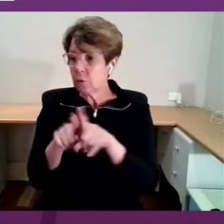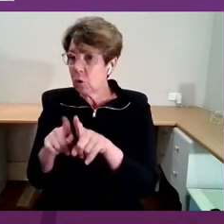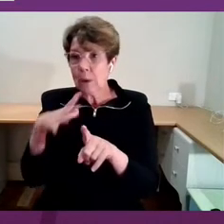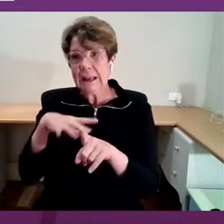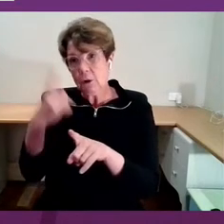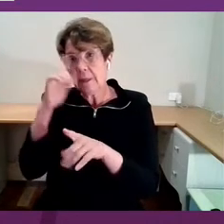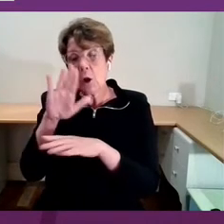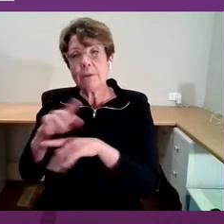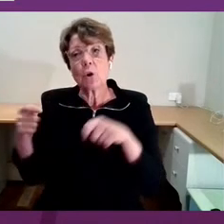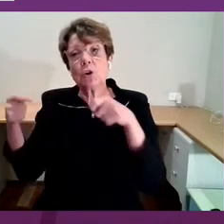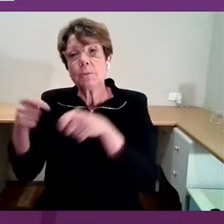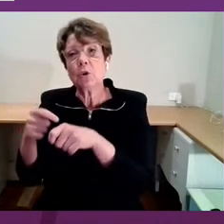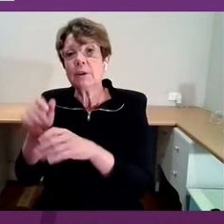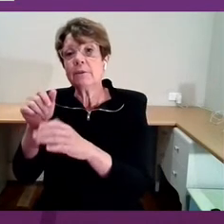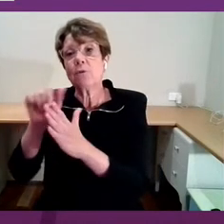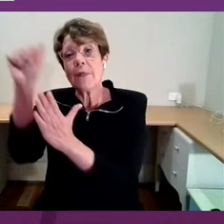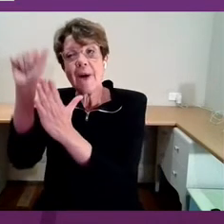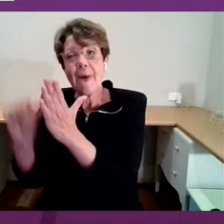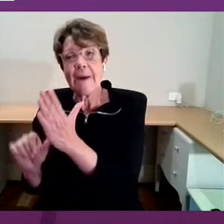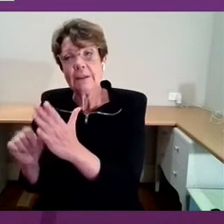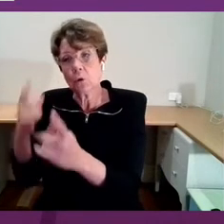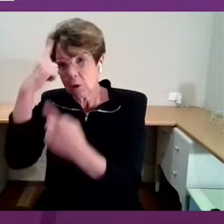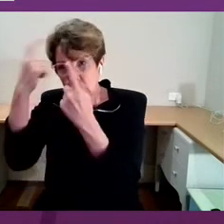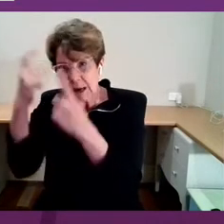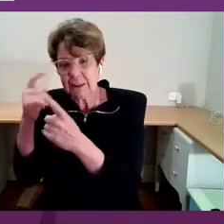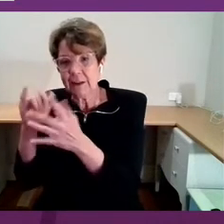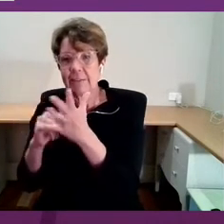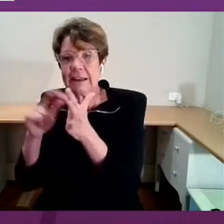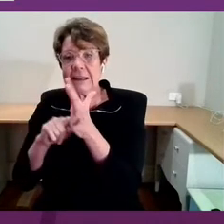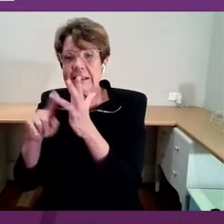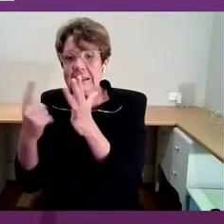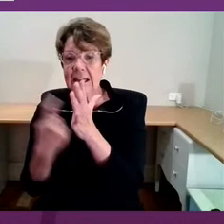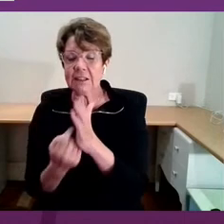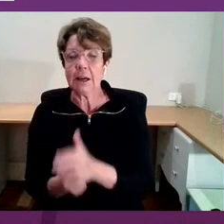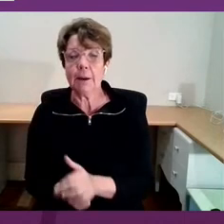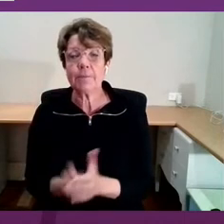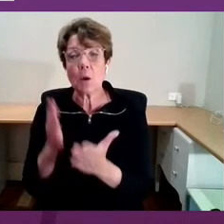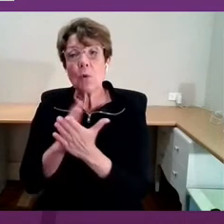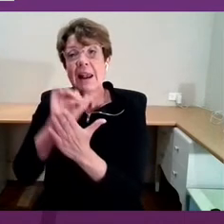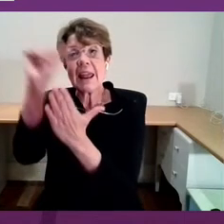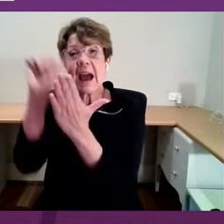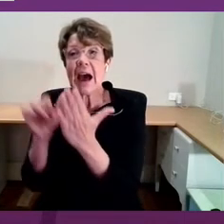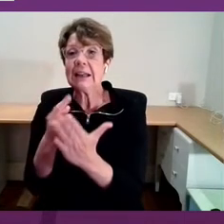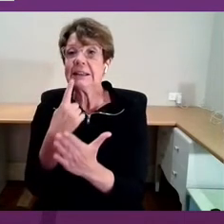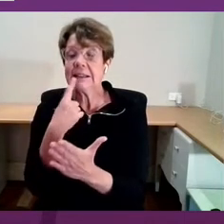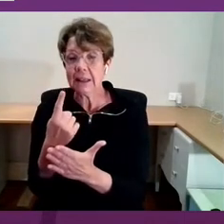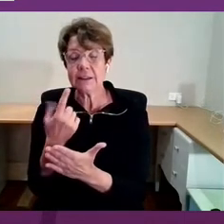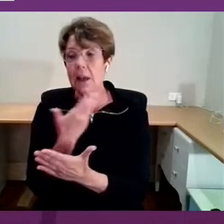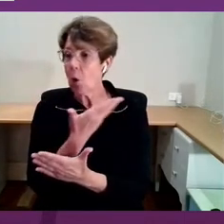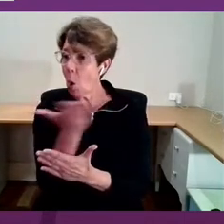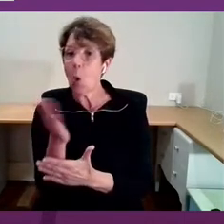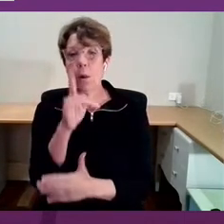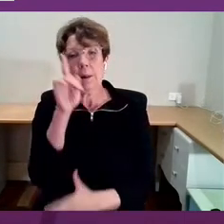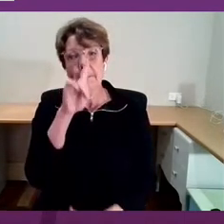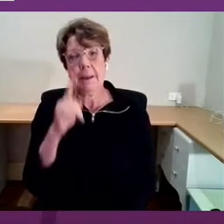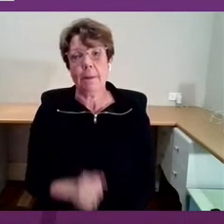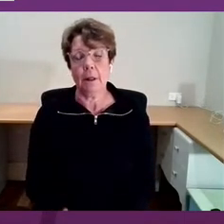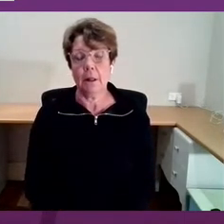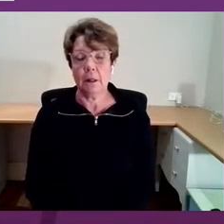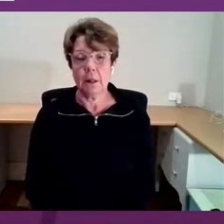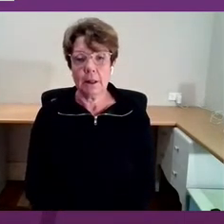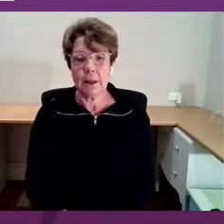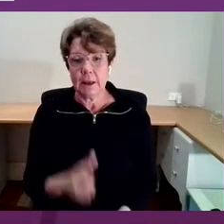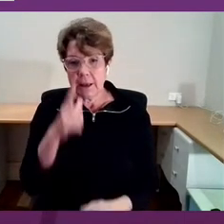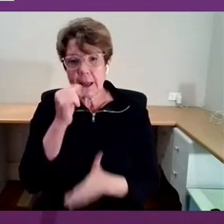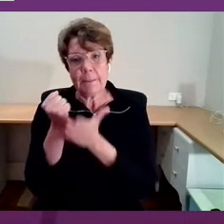So, let me go back to the concept itself. It proudly encapsulates that all people, all people can be supported to live